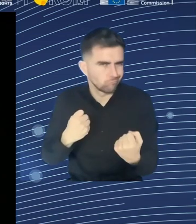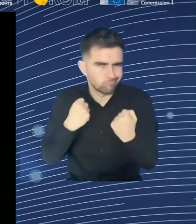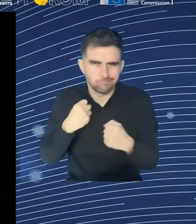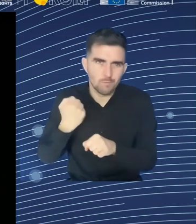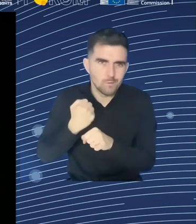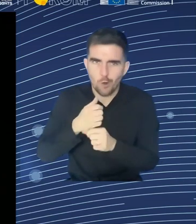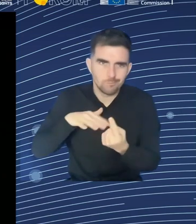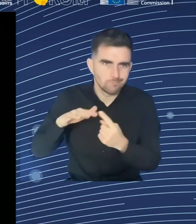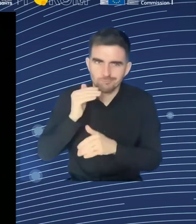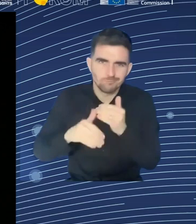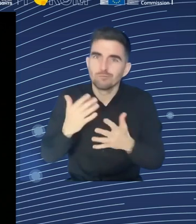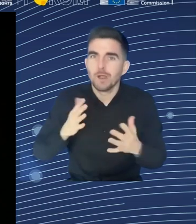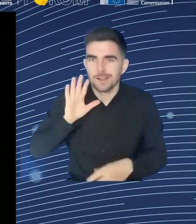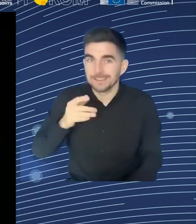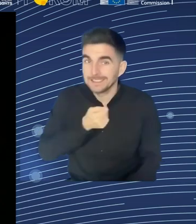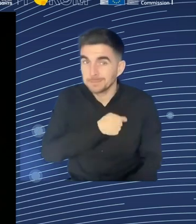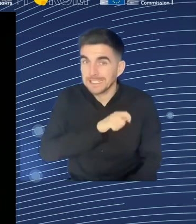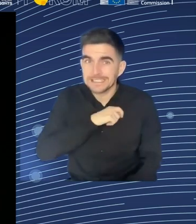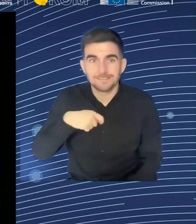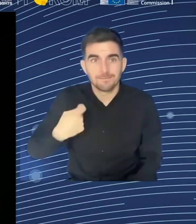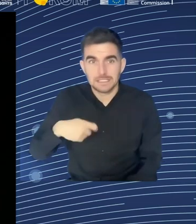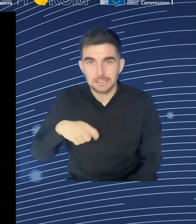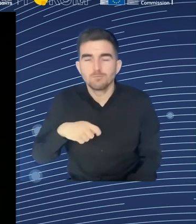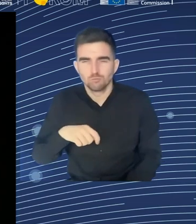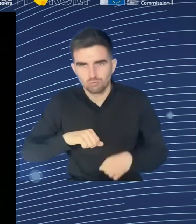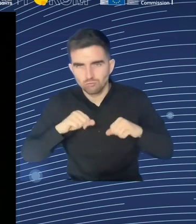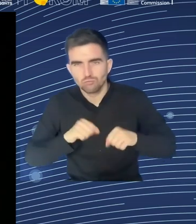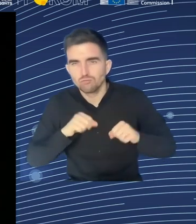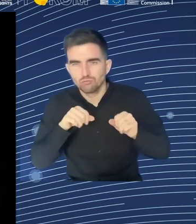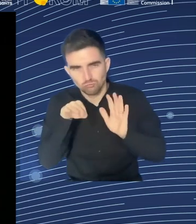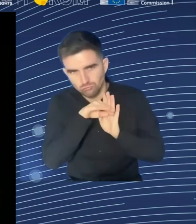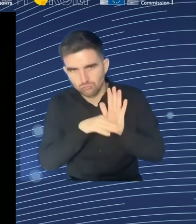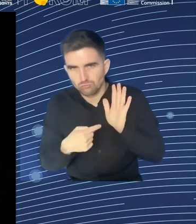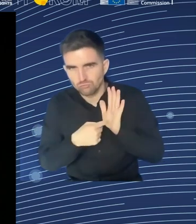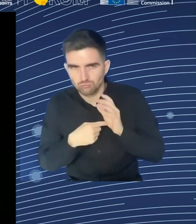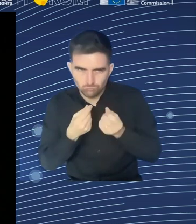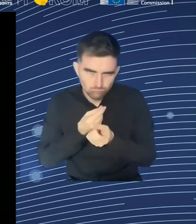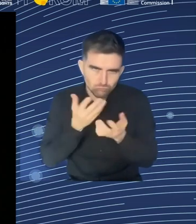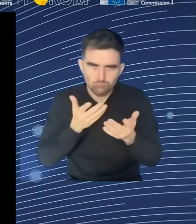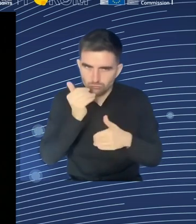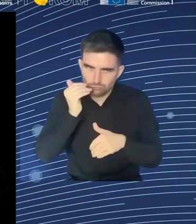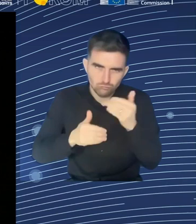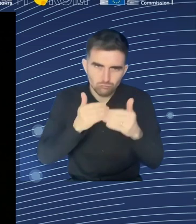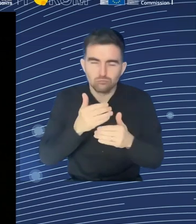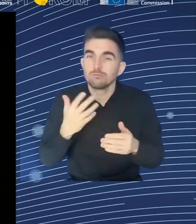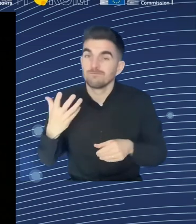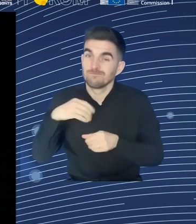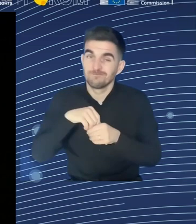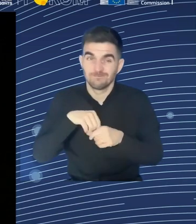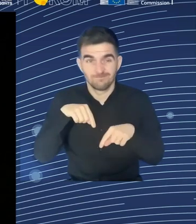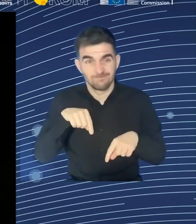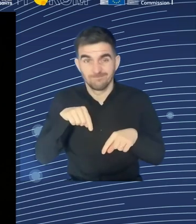When it comes to some of the issues mentioned from the employer's perspective recently as part of our activities on labor and skill shortages,